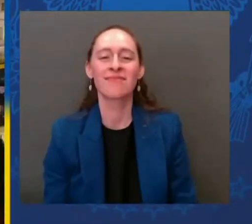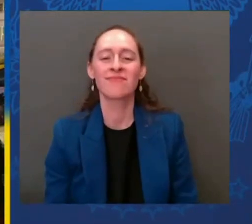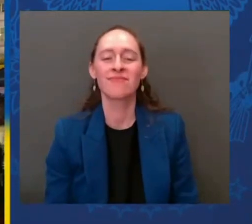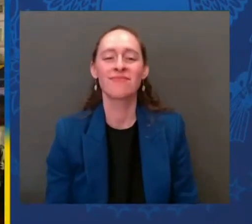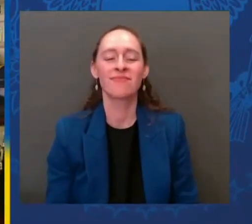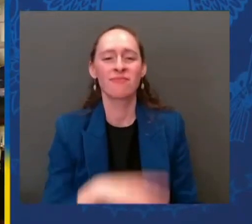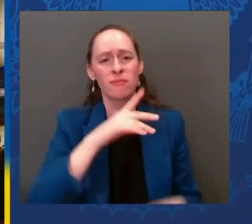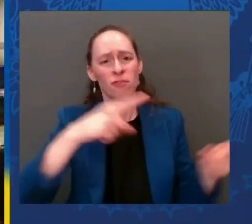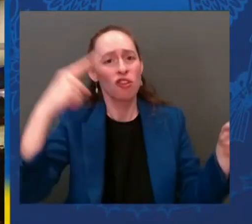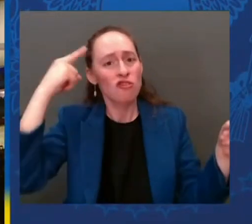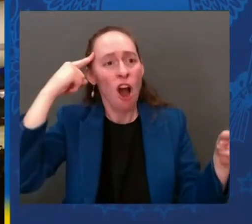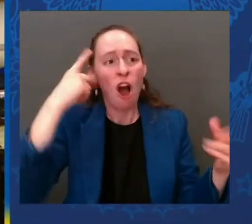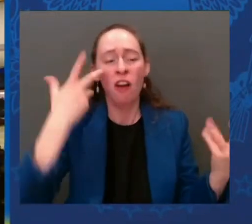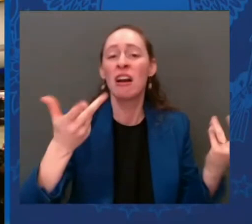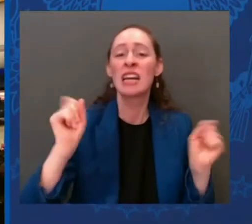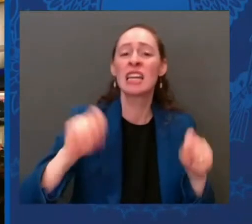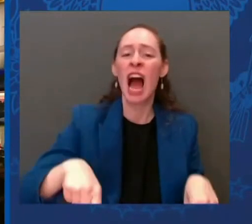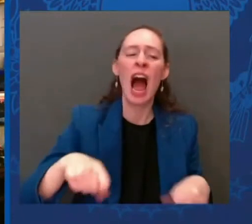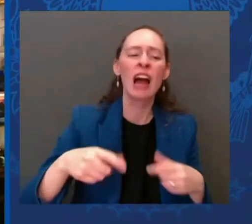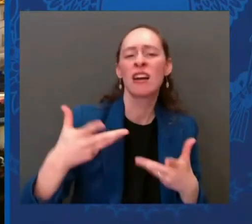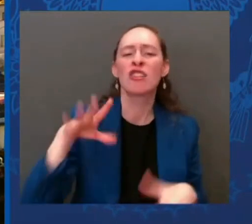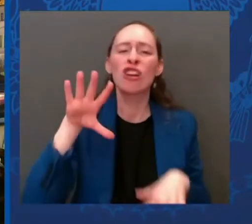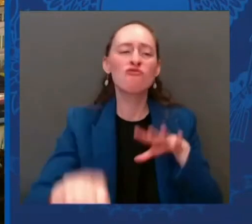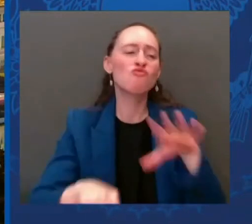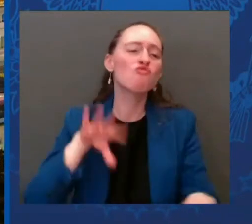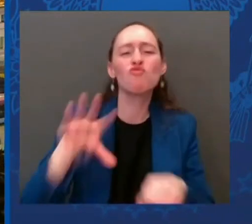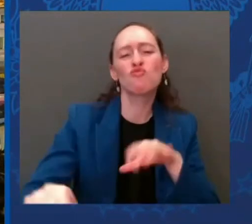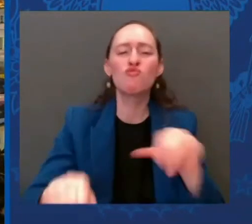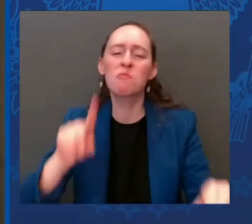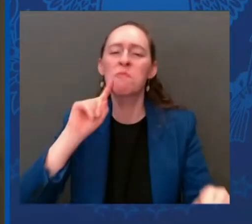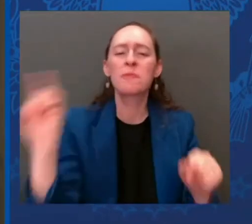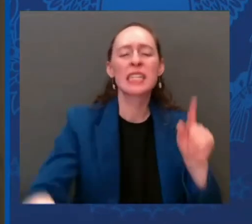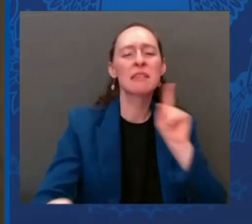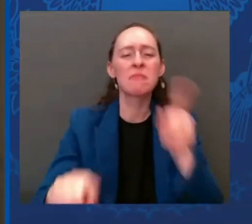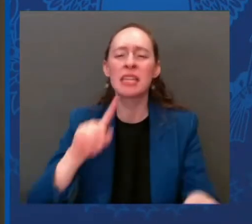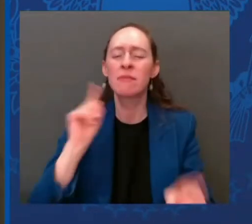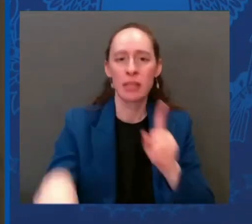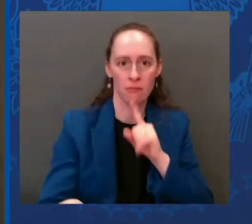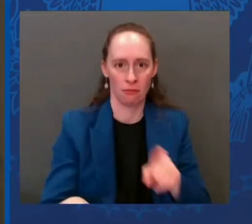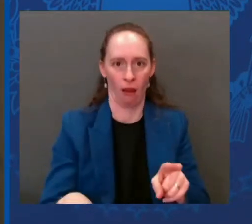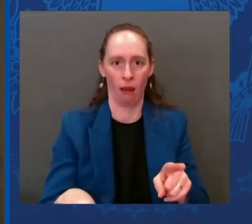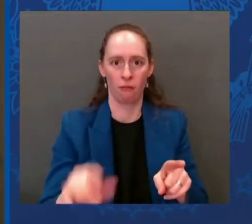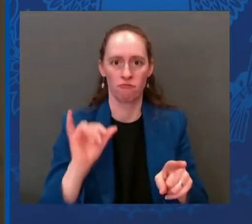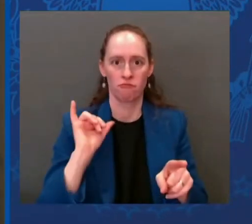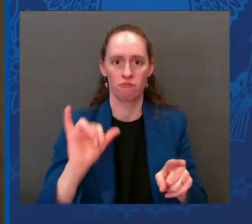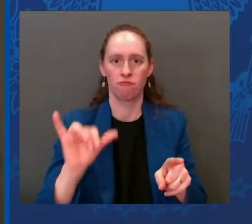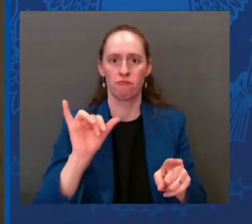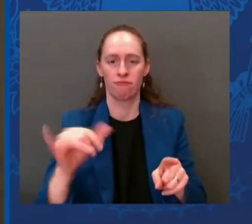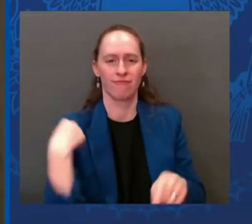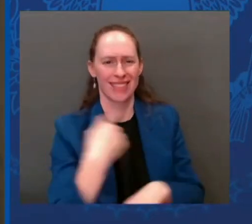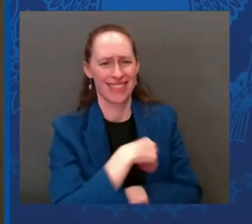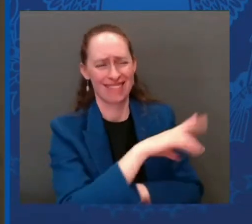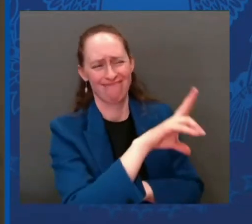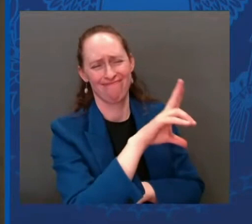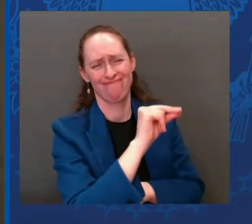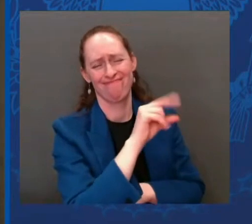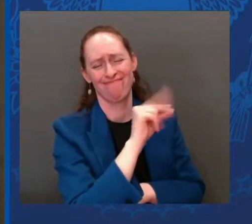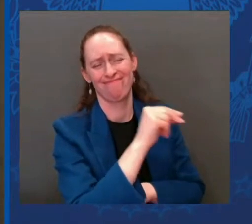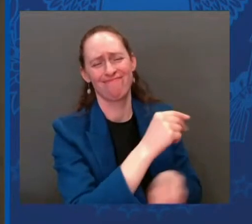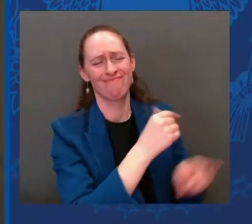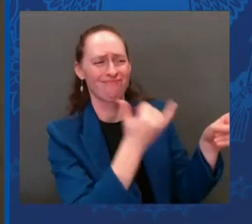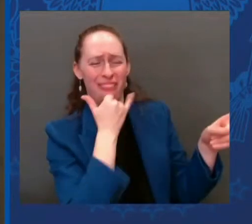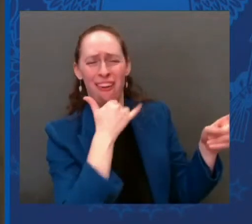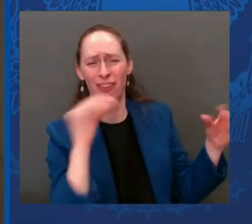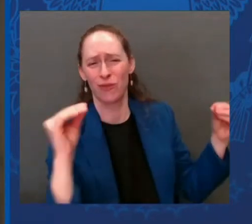at war with a nation led by a man whose courage would be forged in fire and steel — President Zelensky.